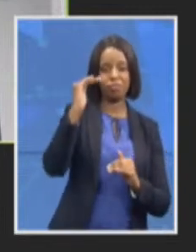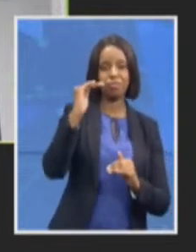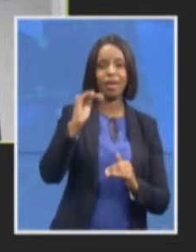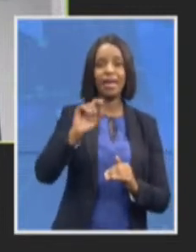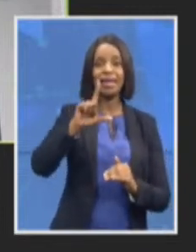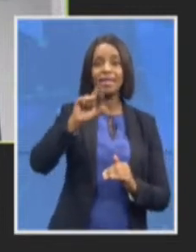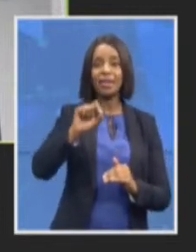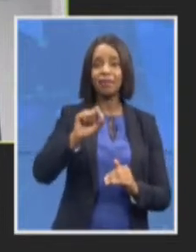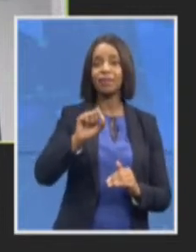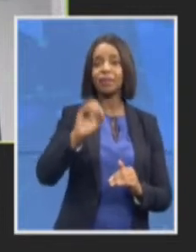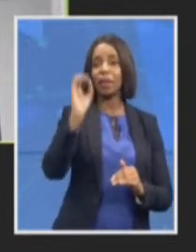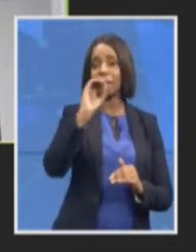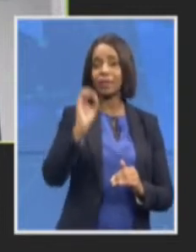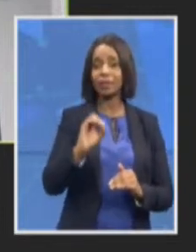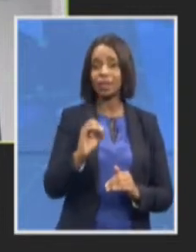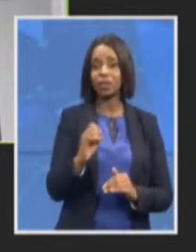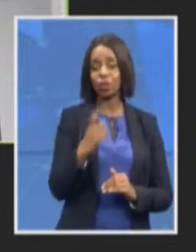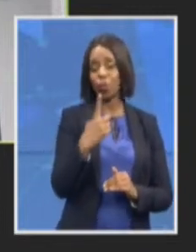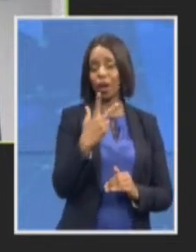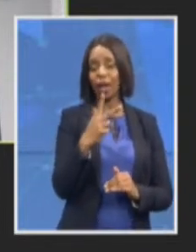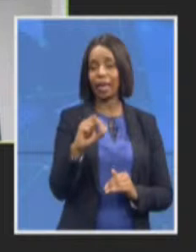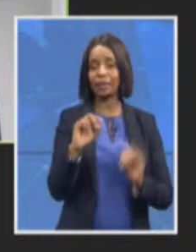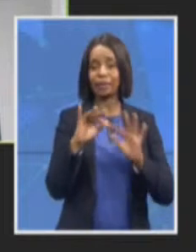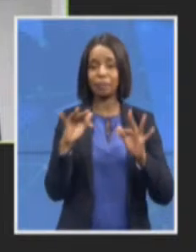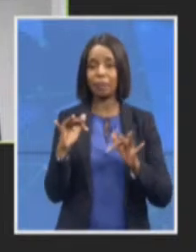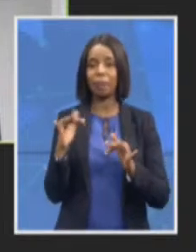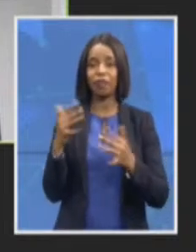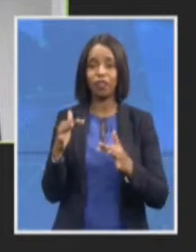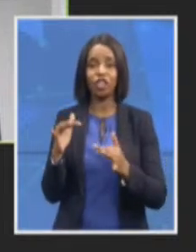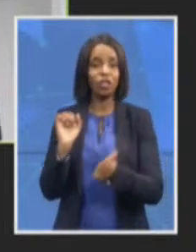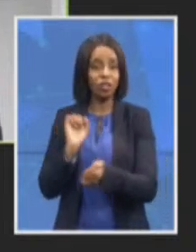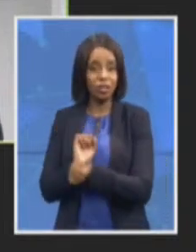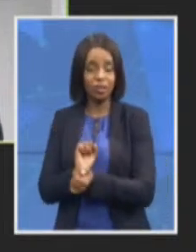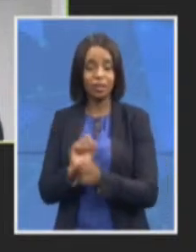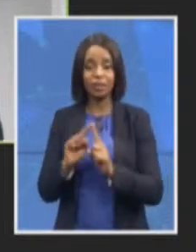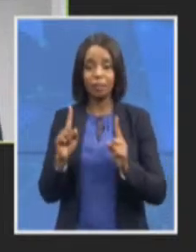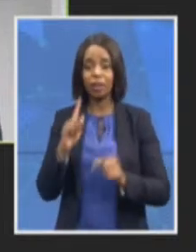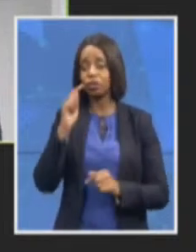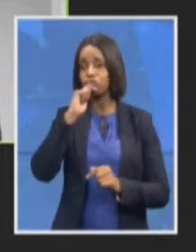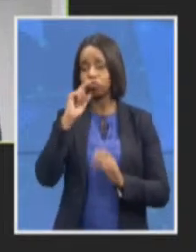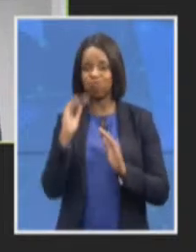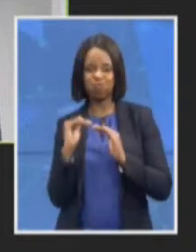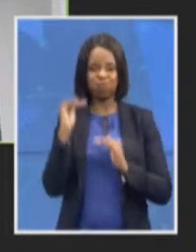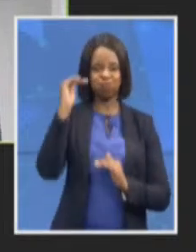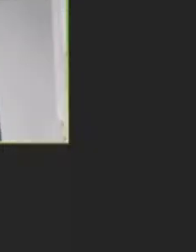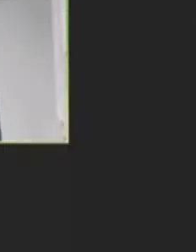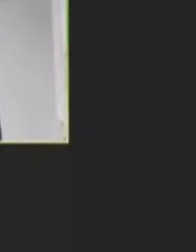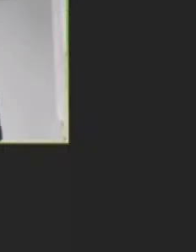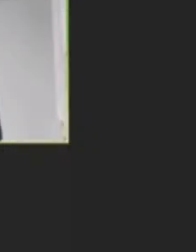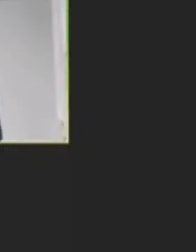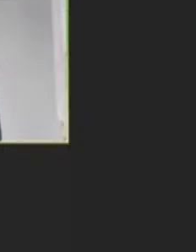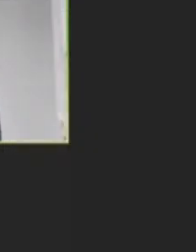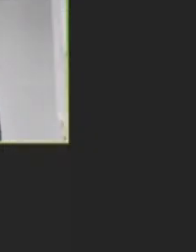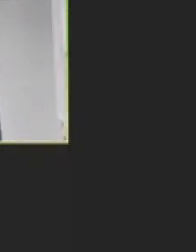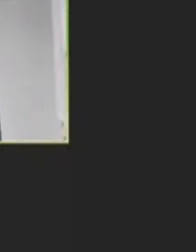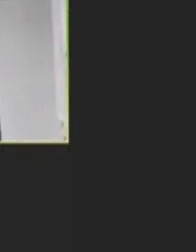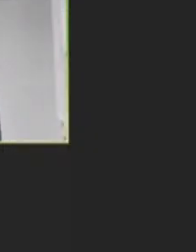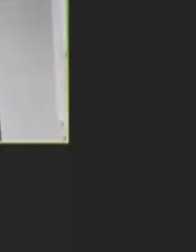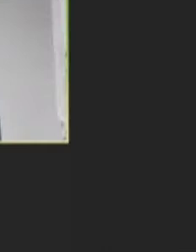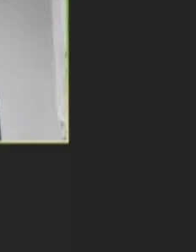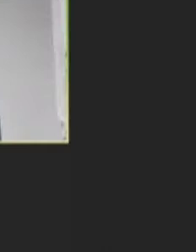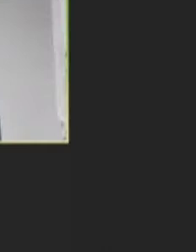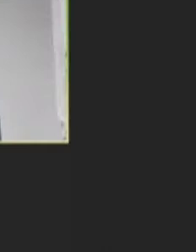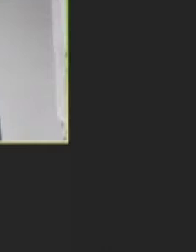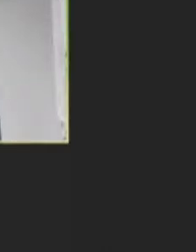high sentences that are being involved life sentences 20 25 years but as I said the reality